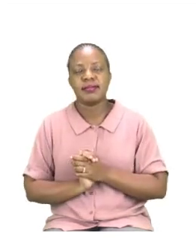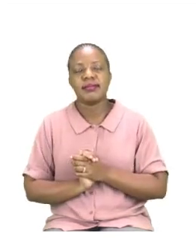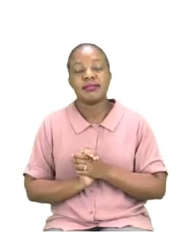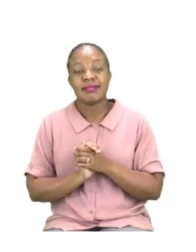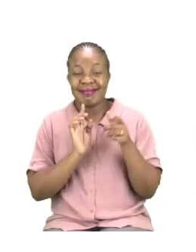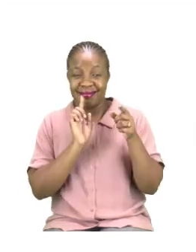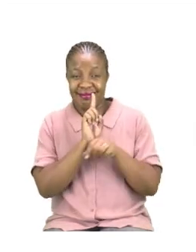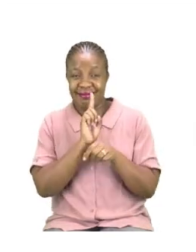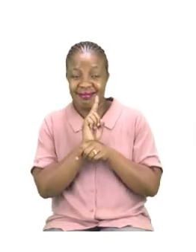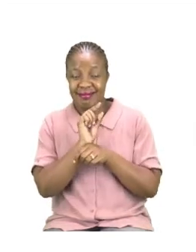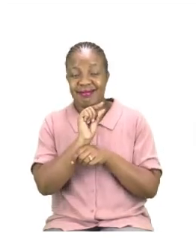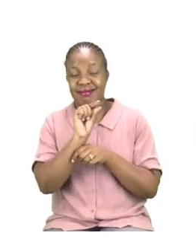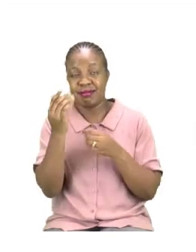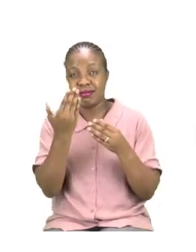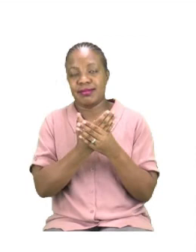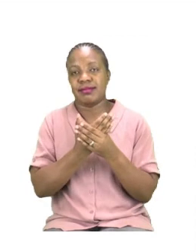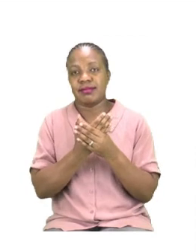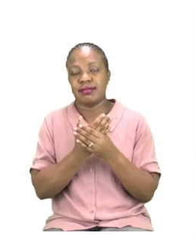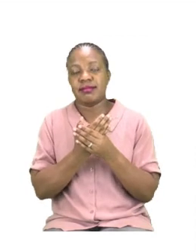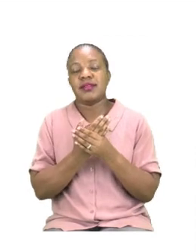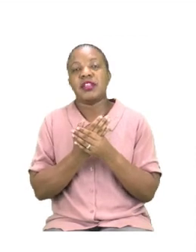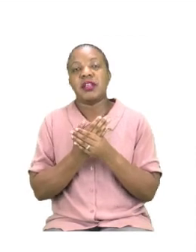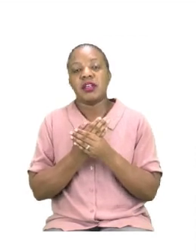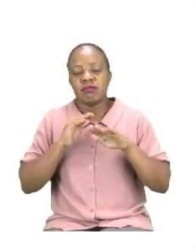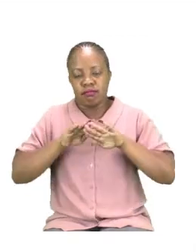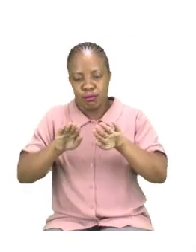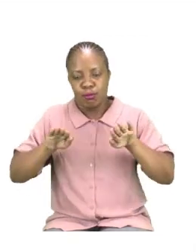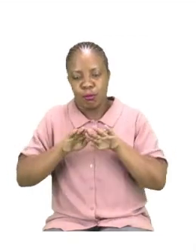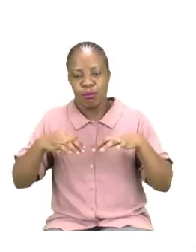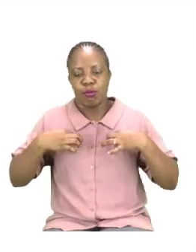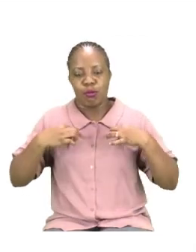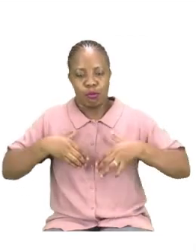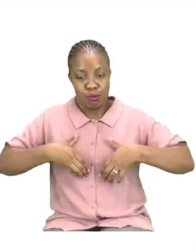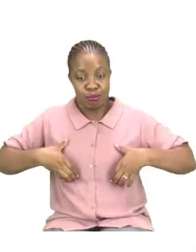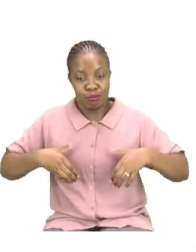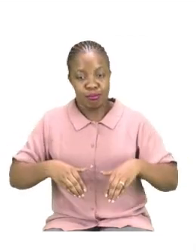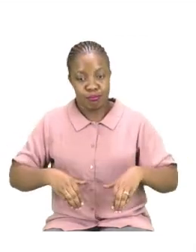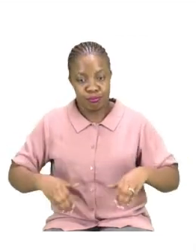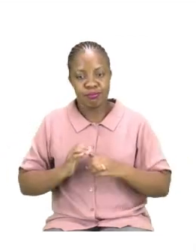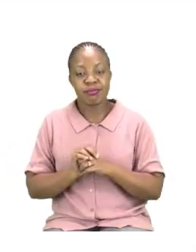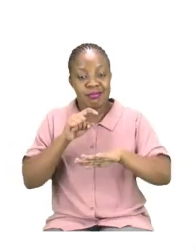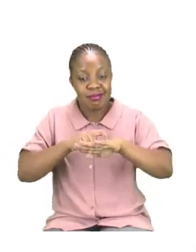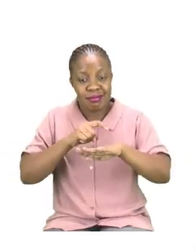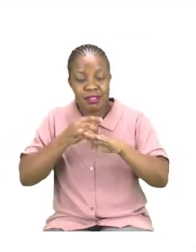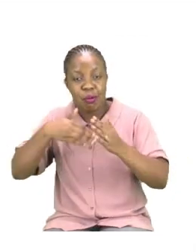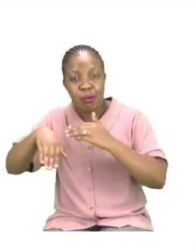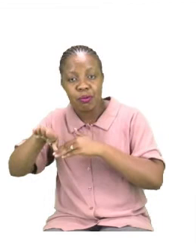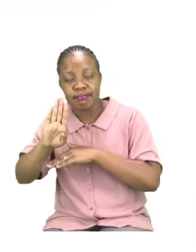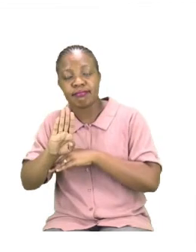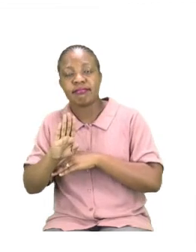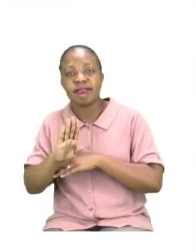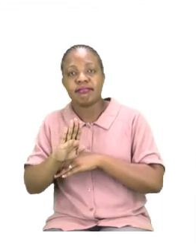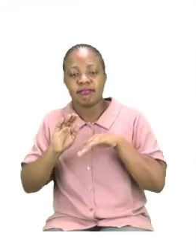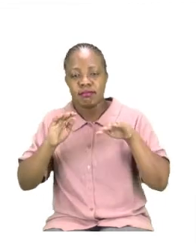costume. Now a swimming costume is what we wear when we go swimming. Because we need